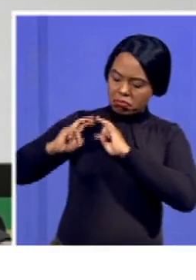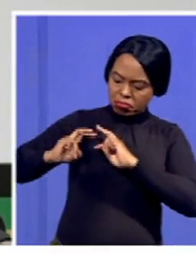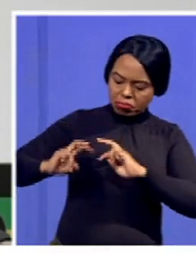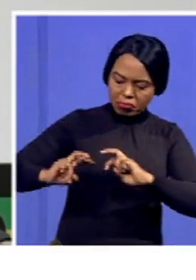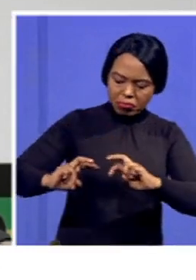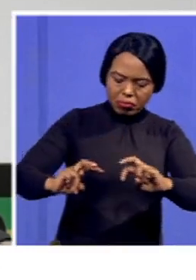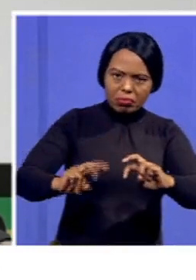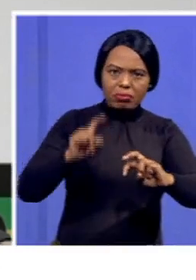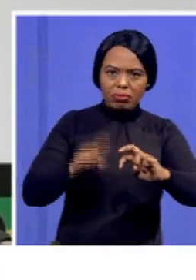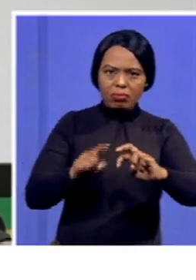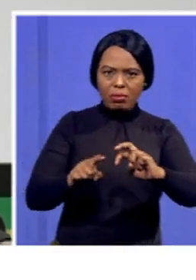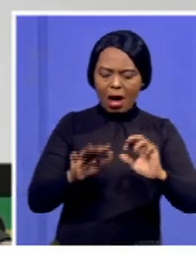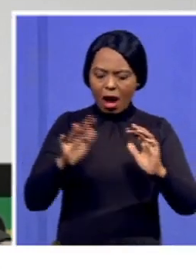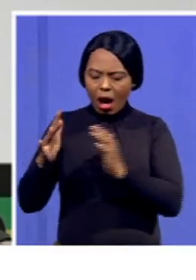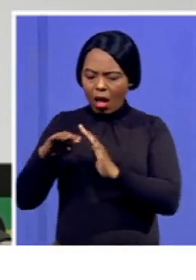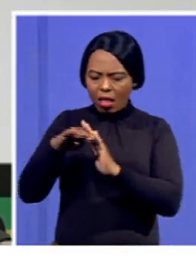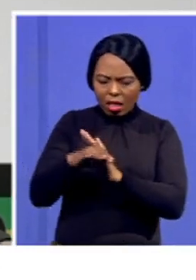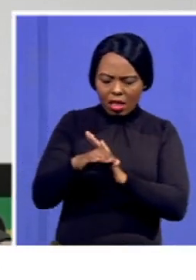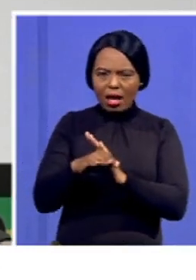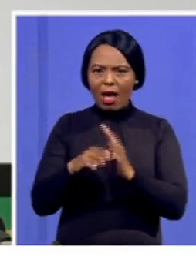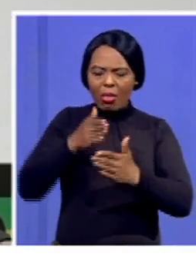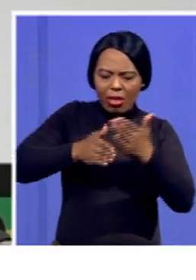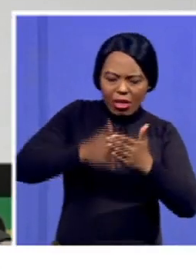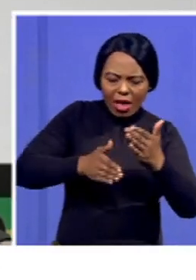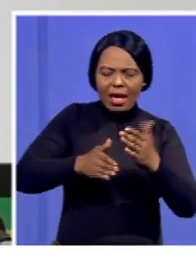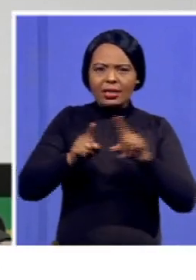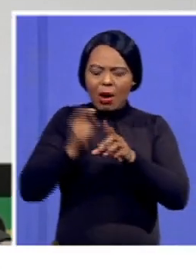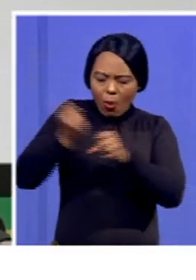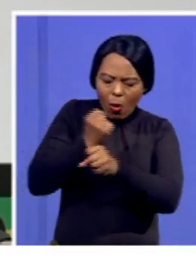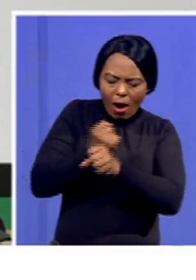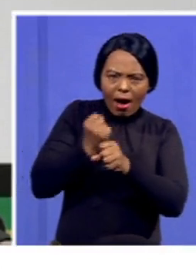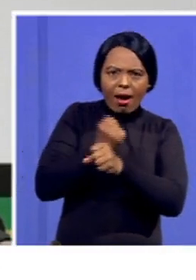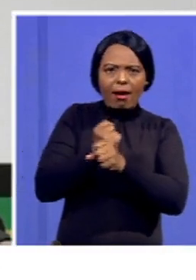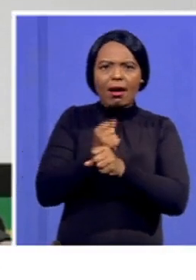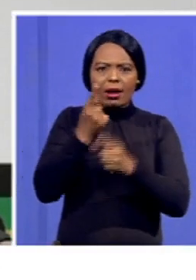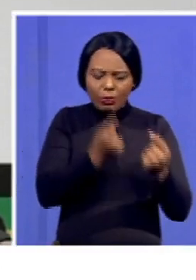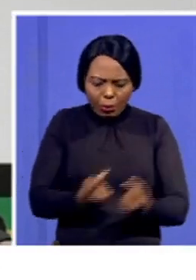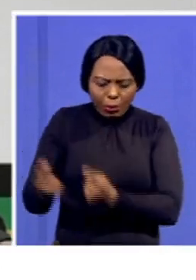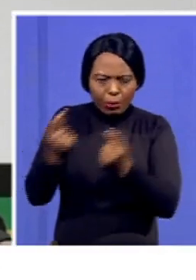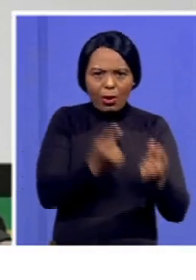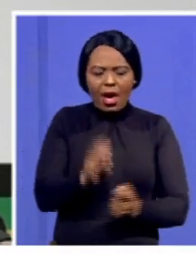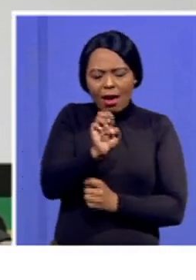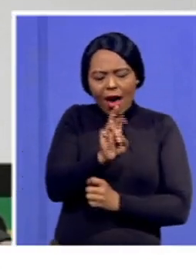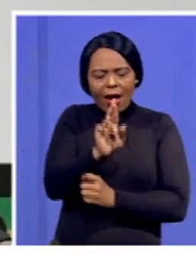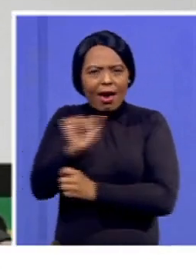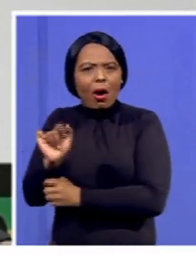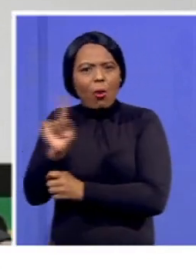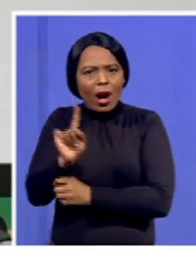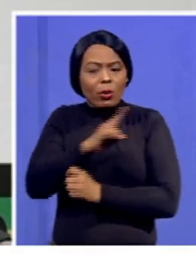reduction of the red tape, for example, the work that is being done on EIAs is very critical, because now the identification